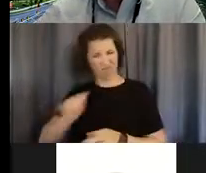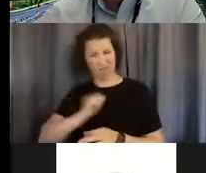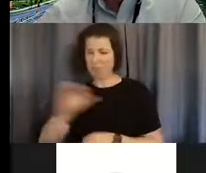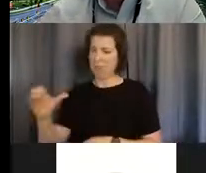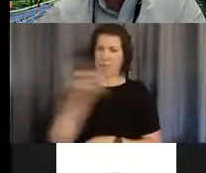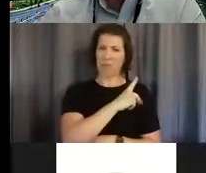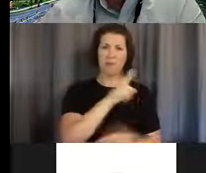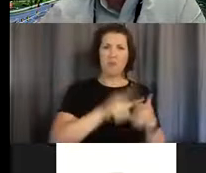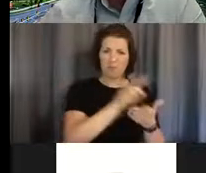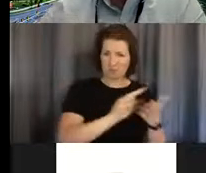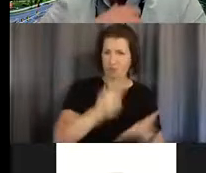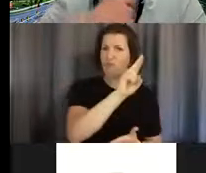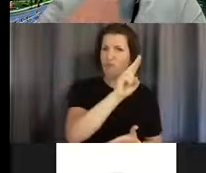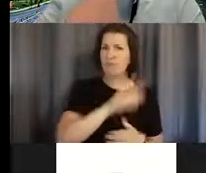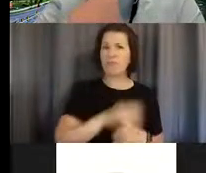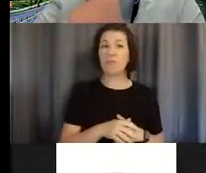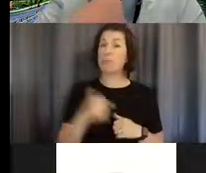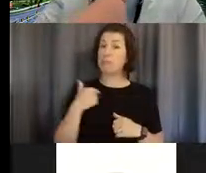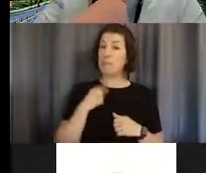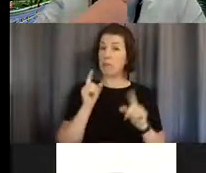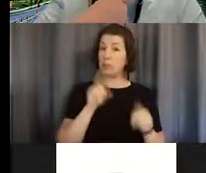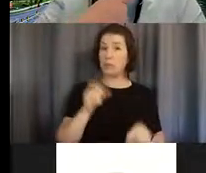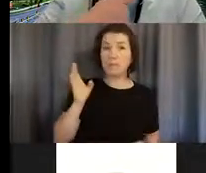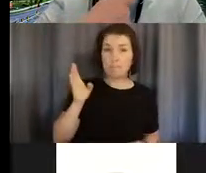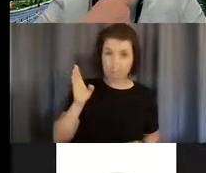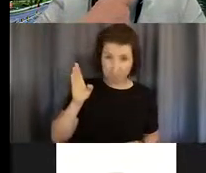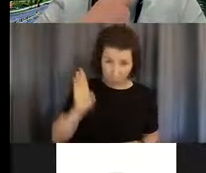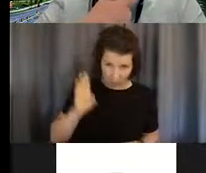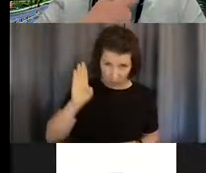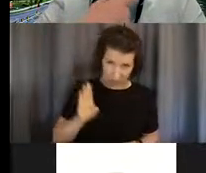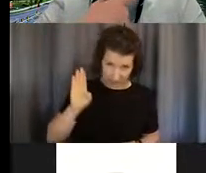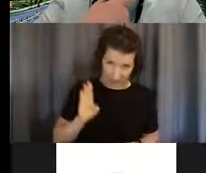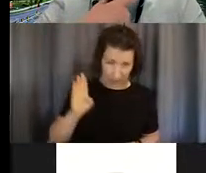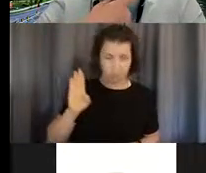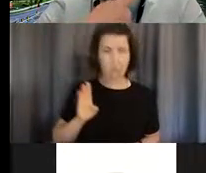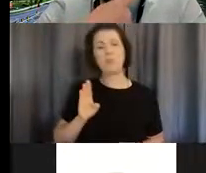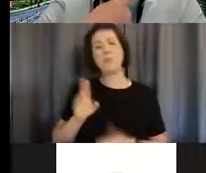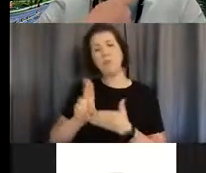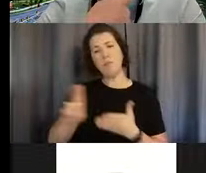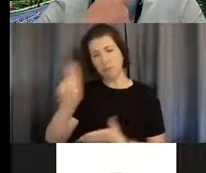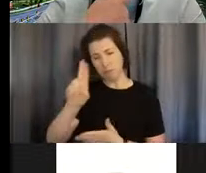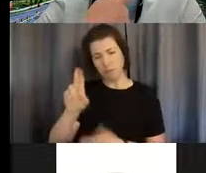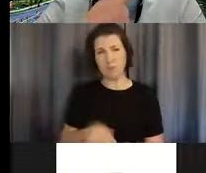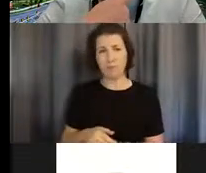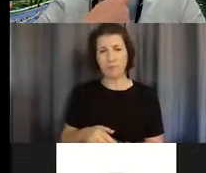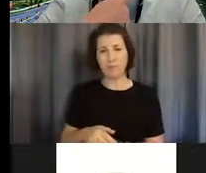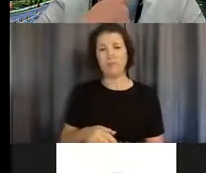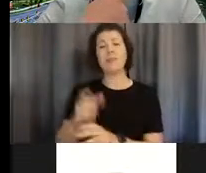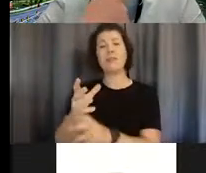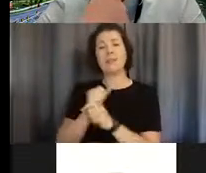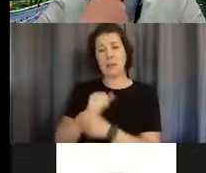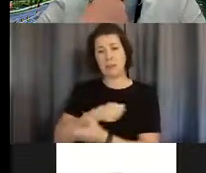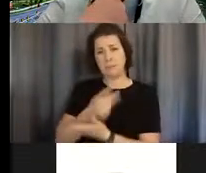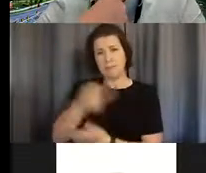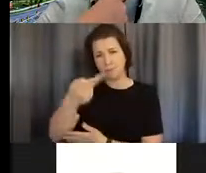at that point, I went to Boston University to get a PhD in